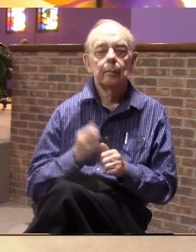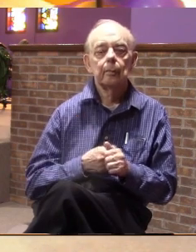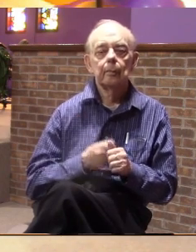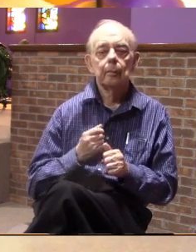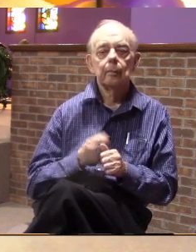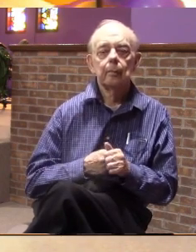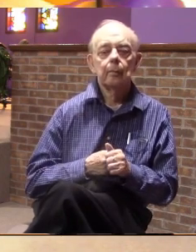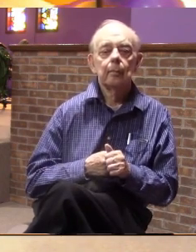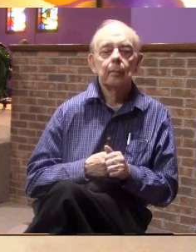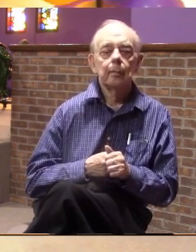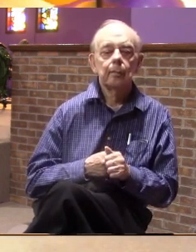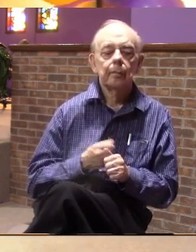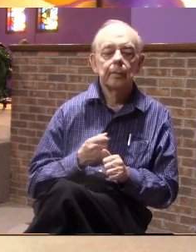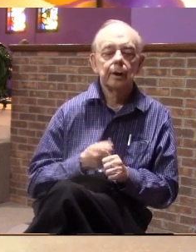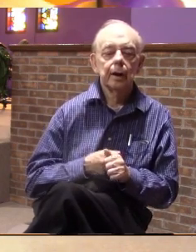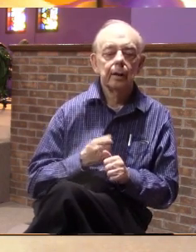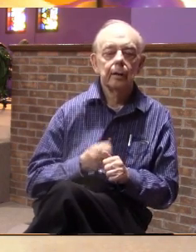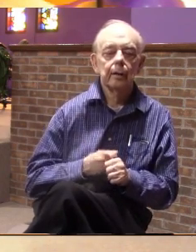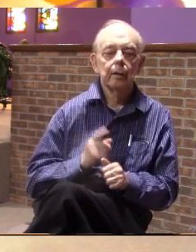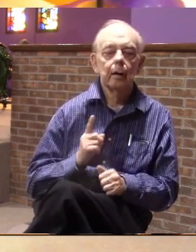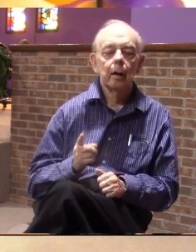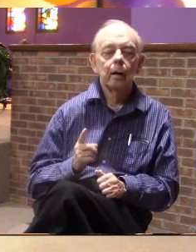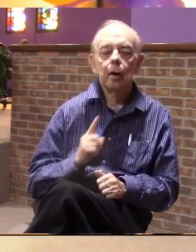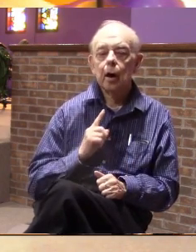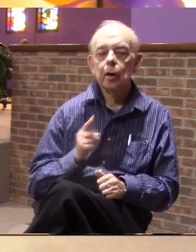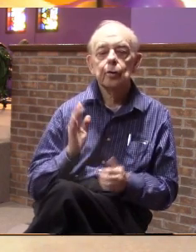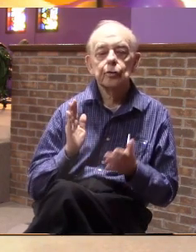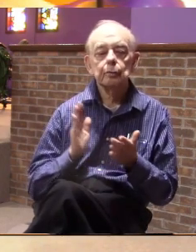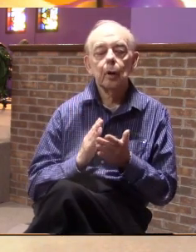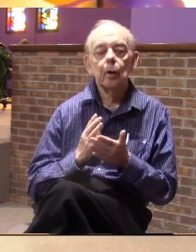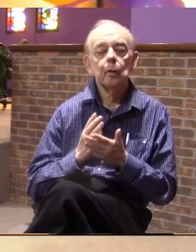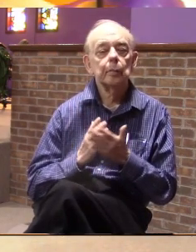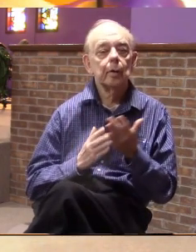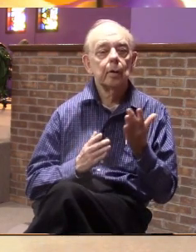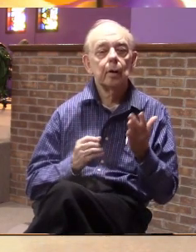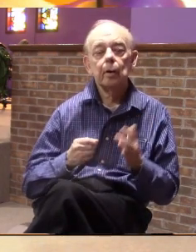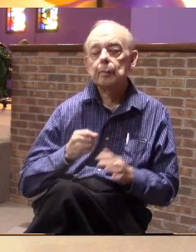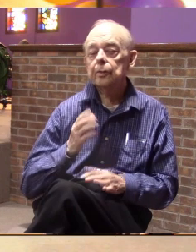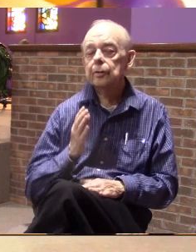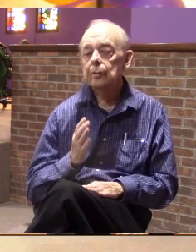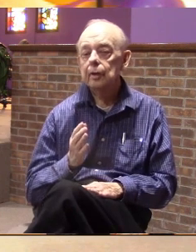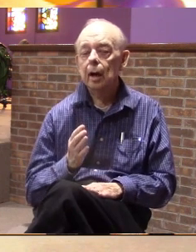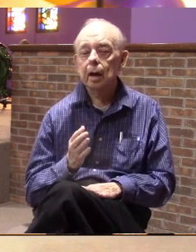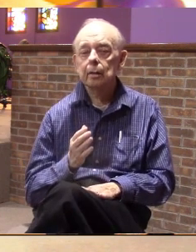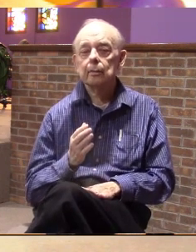and every one of us are small pieces of God